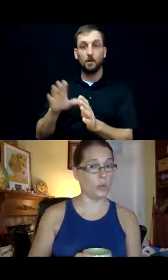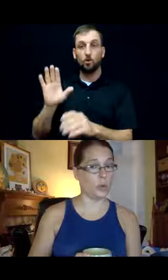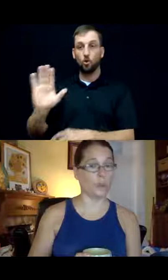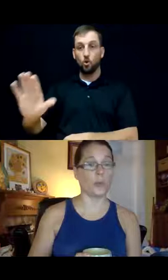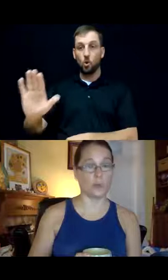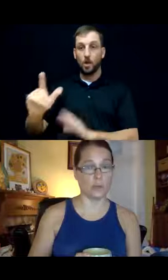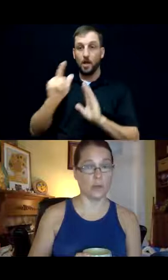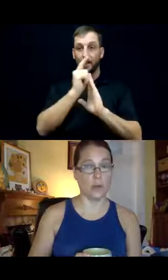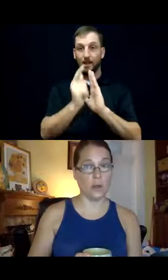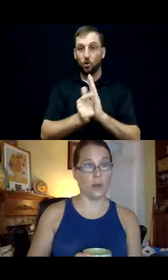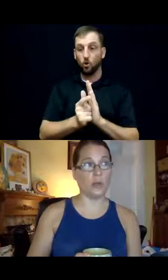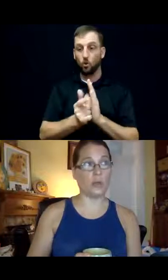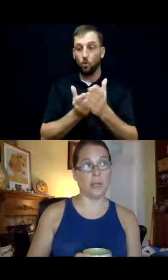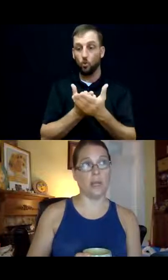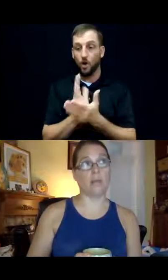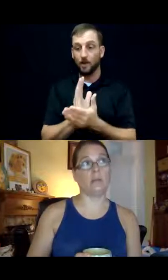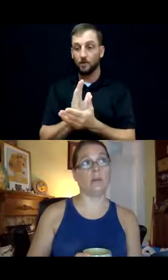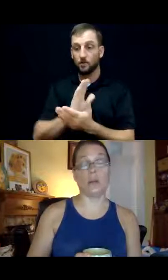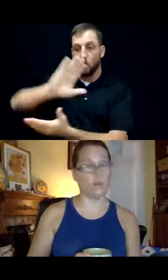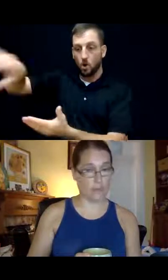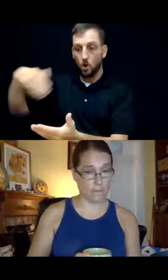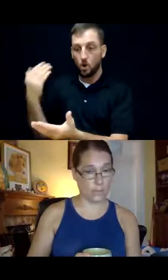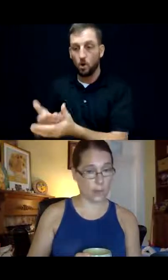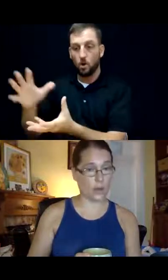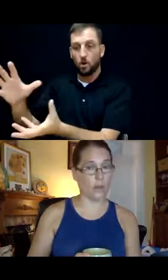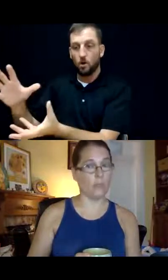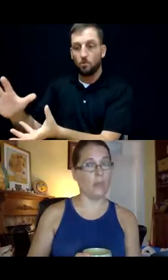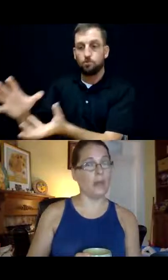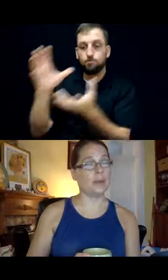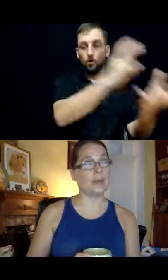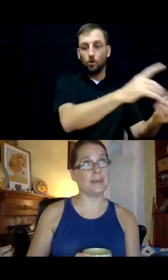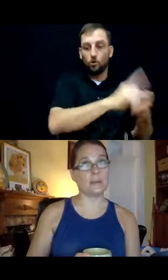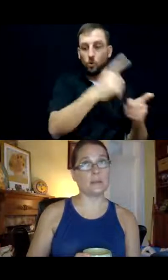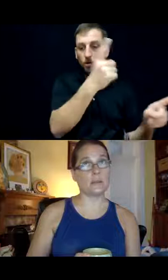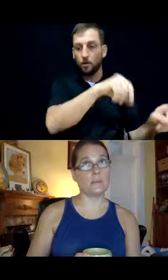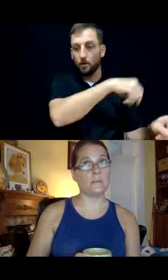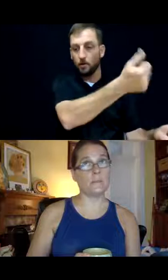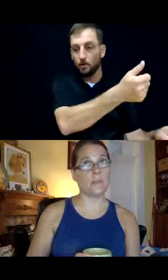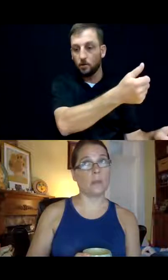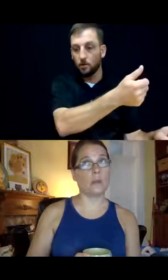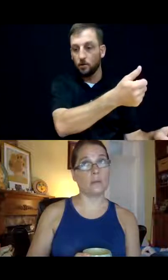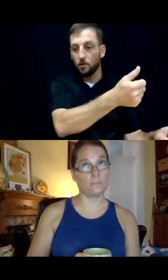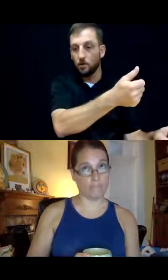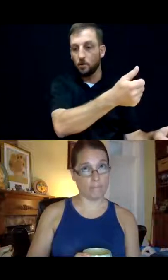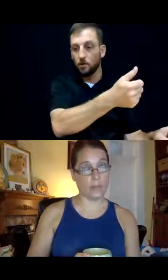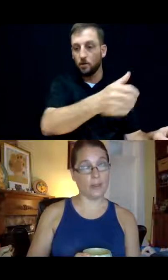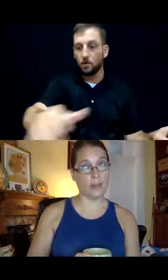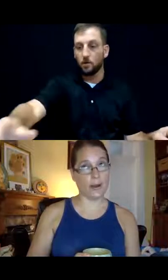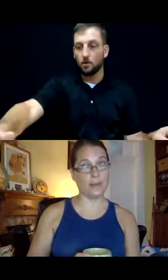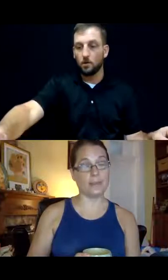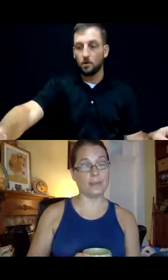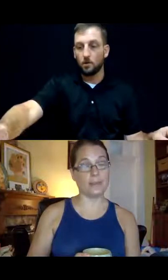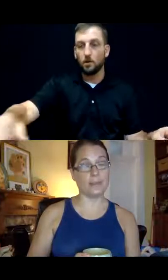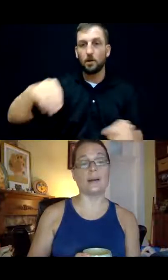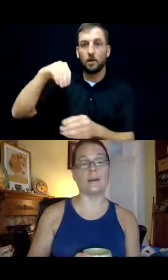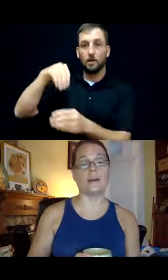to another person, you retain none of them. it doesn't, in the law